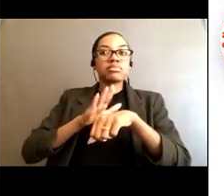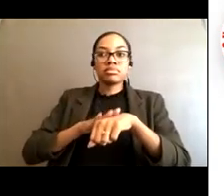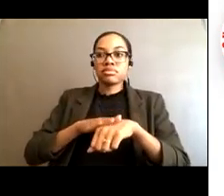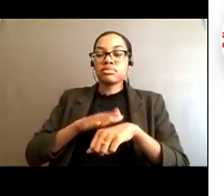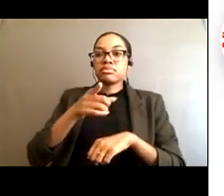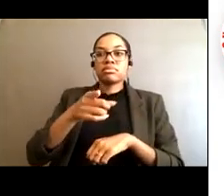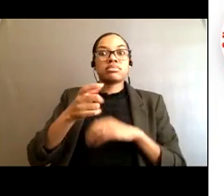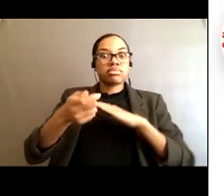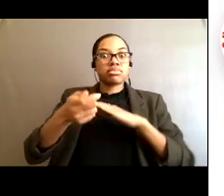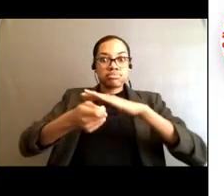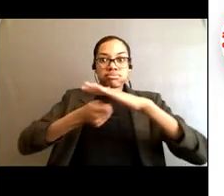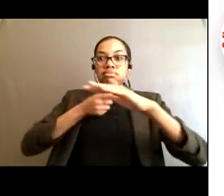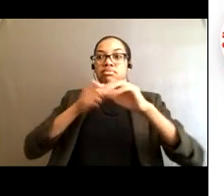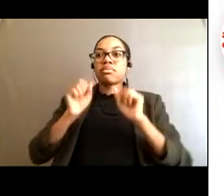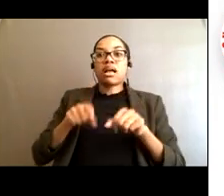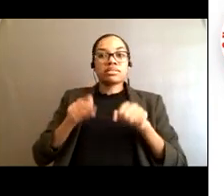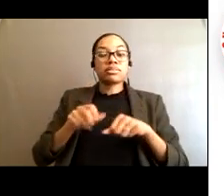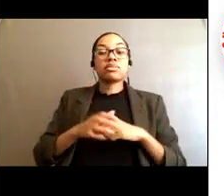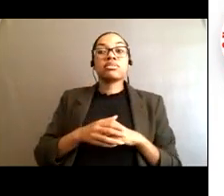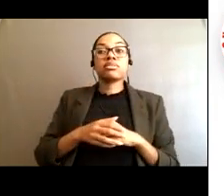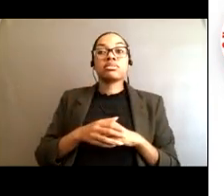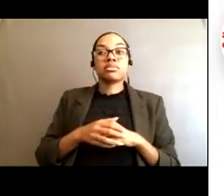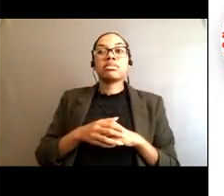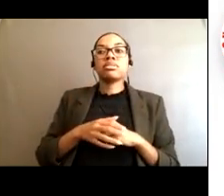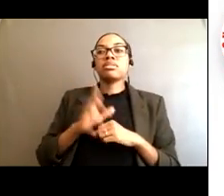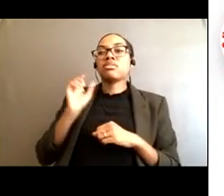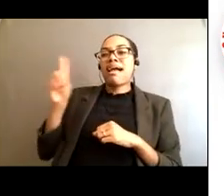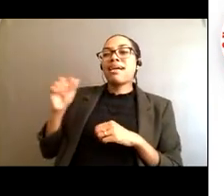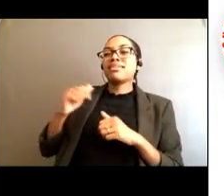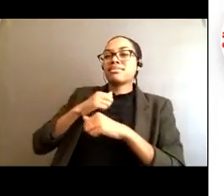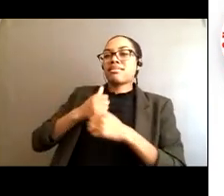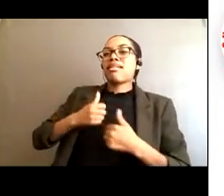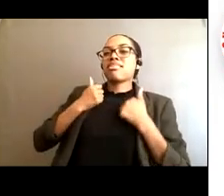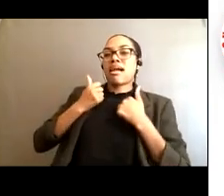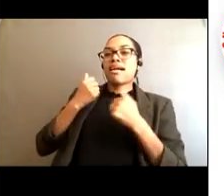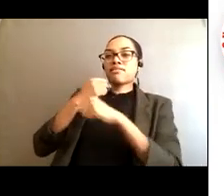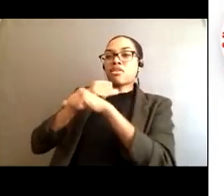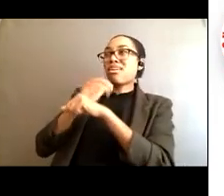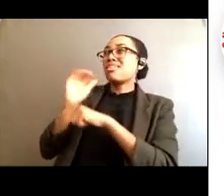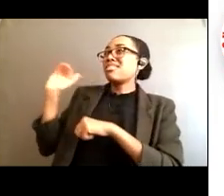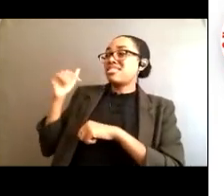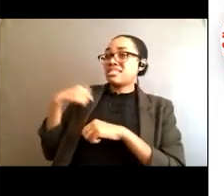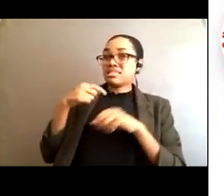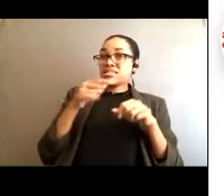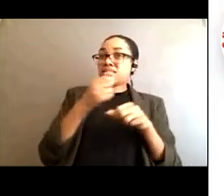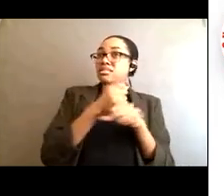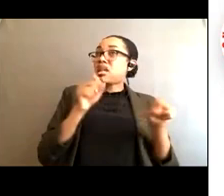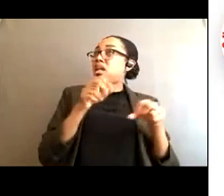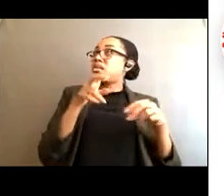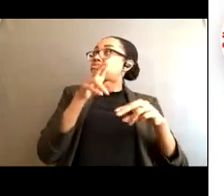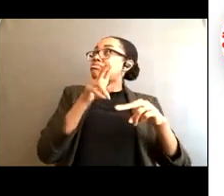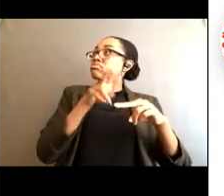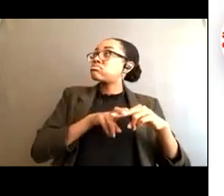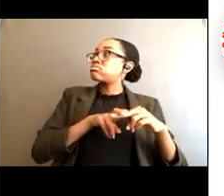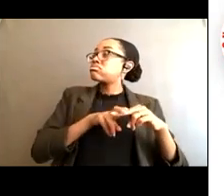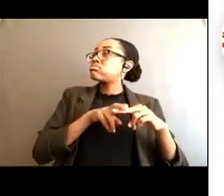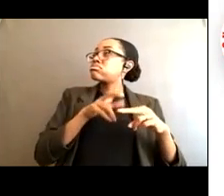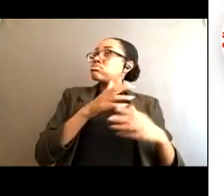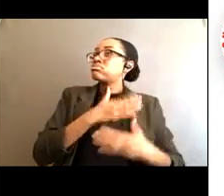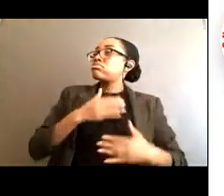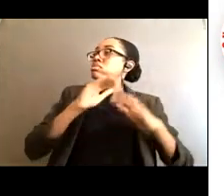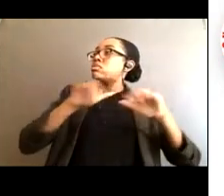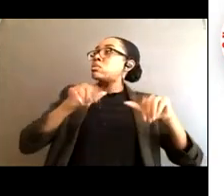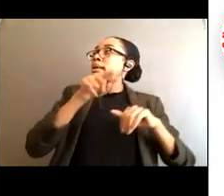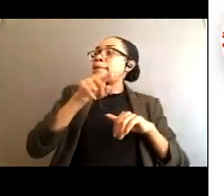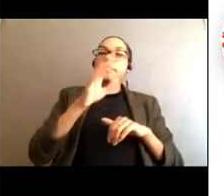to avoid rip currents, ask your nearest lifeguard. They can help you. If we go ahead to the next slide,